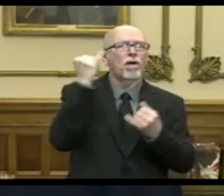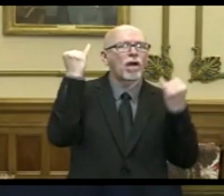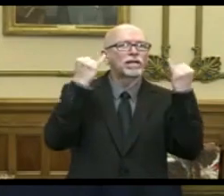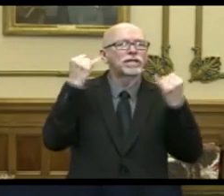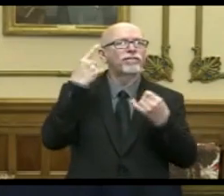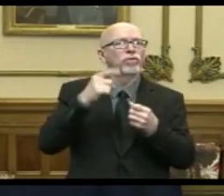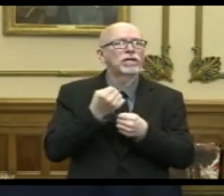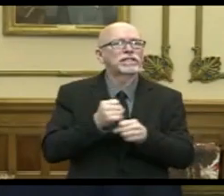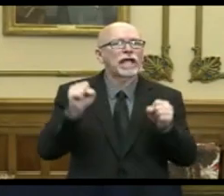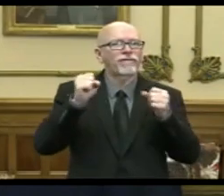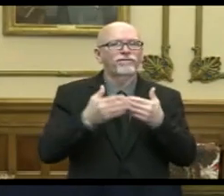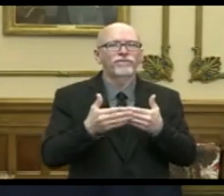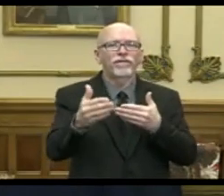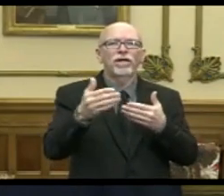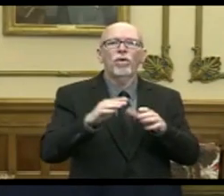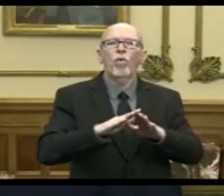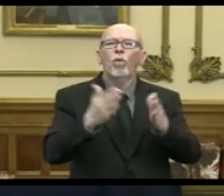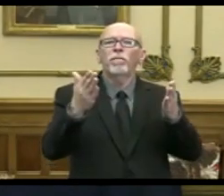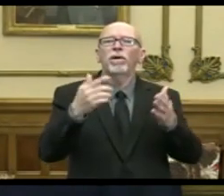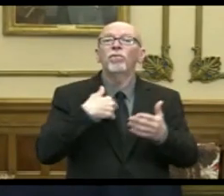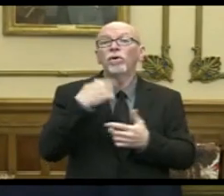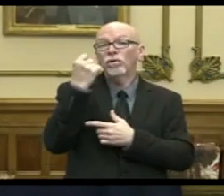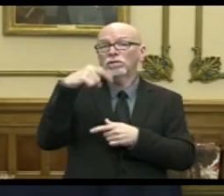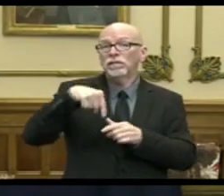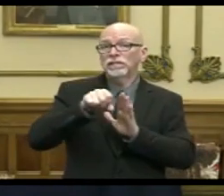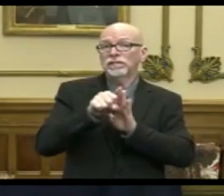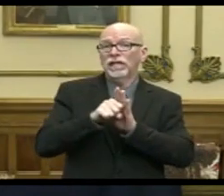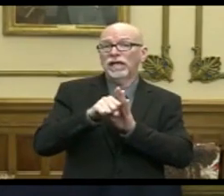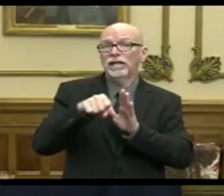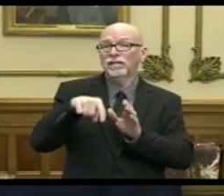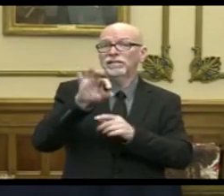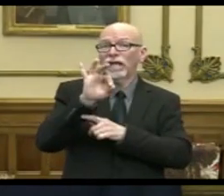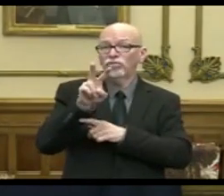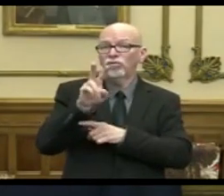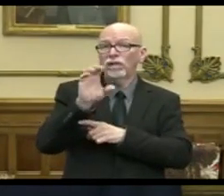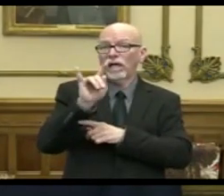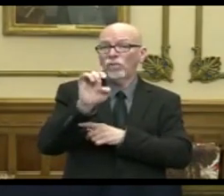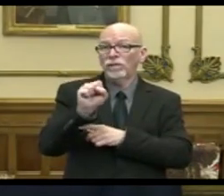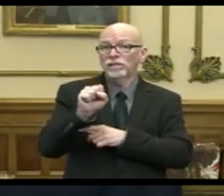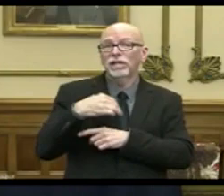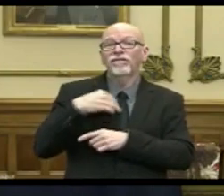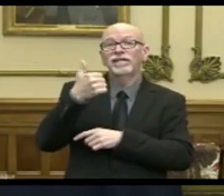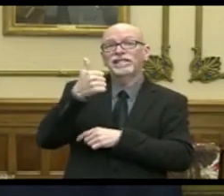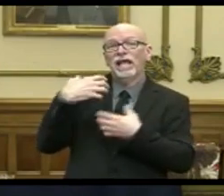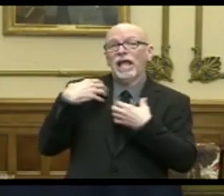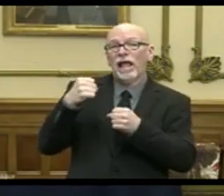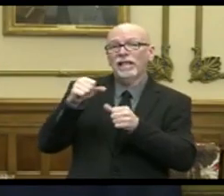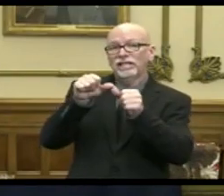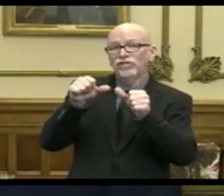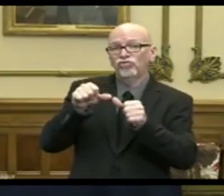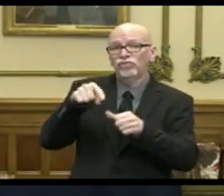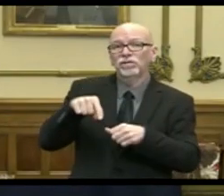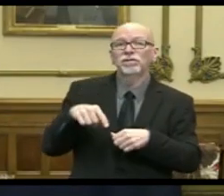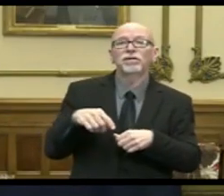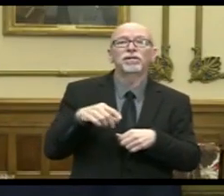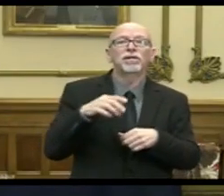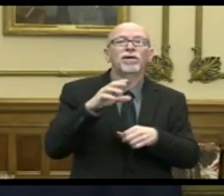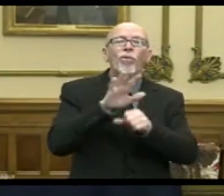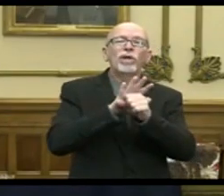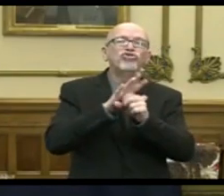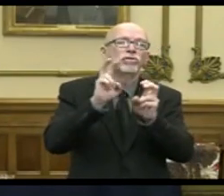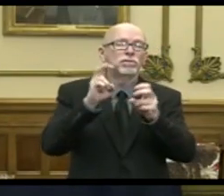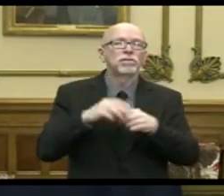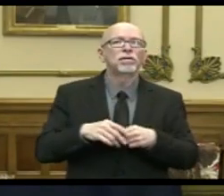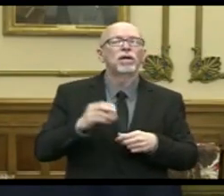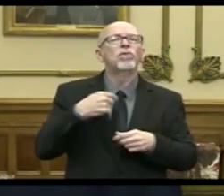these safe openings, understanding the state of Indiana is 92 counties. We've got 10 different health districts and regions, so to speak, and